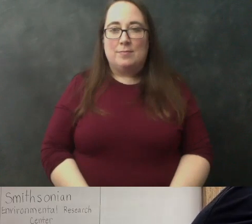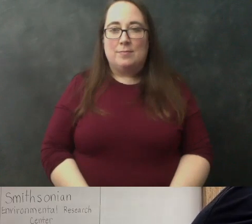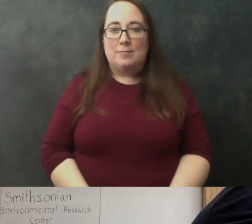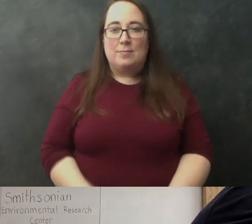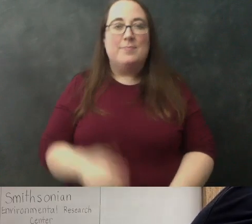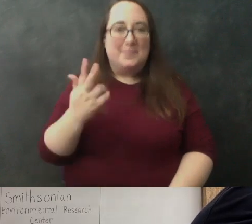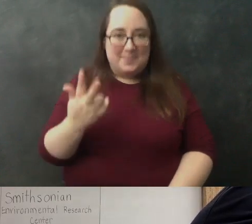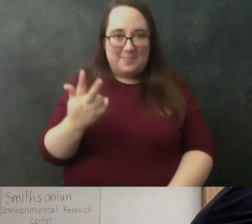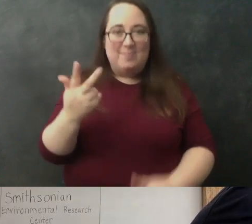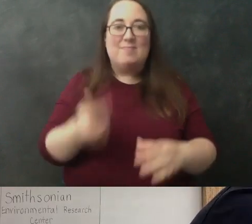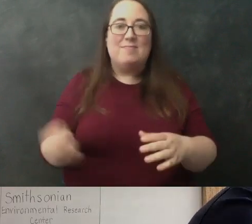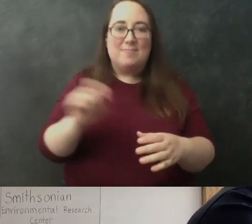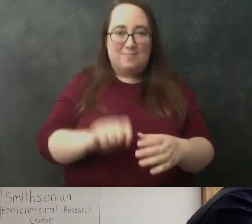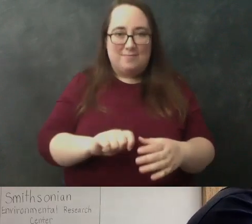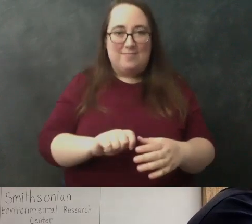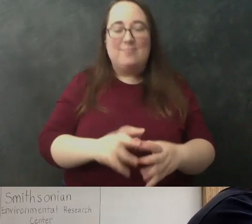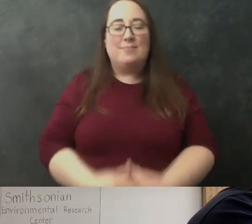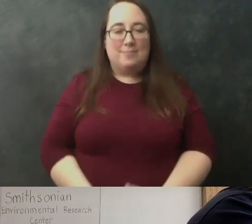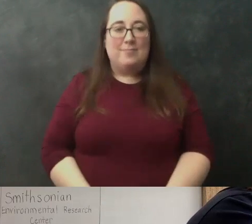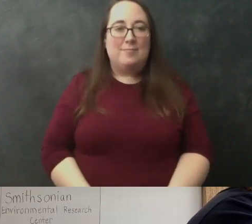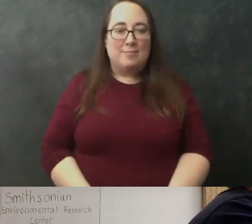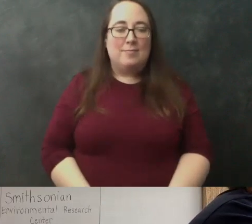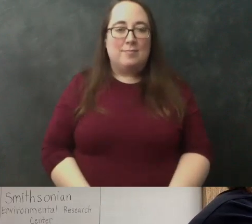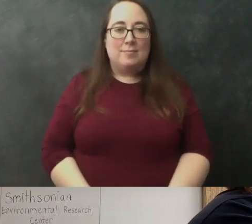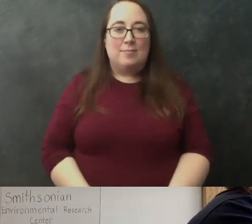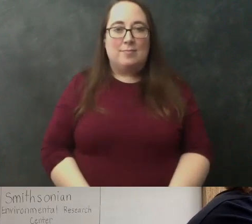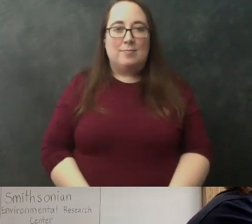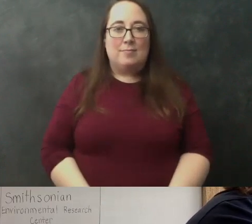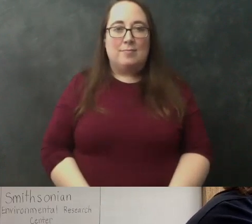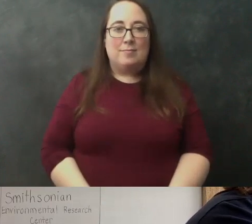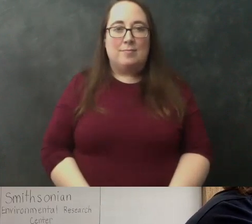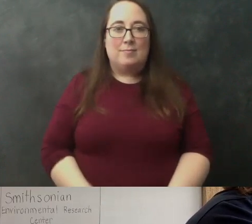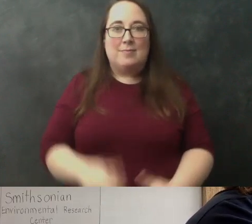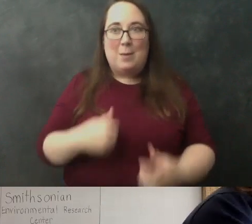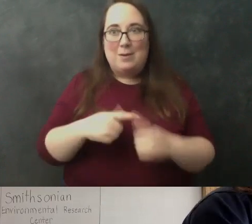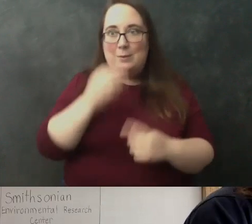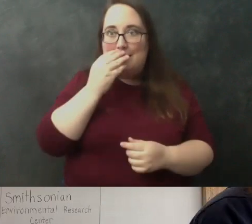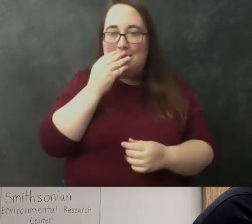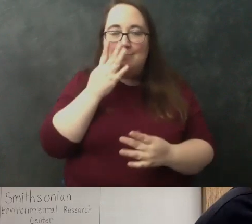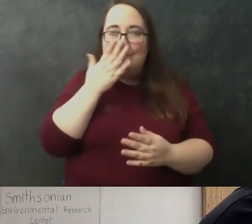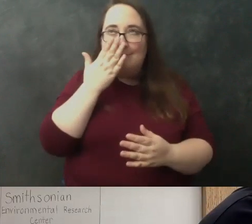and three teaspoons oh my gosh i want to eat the applesauce